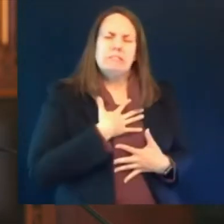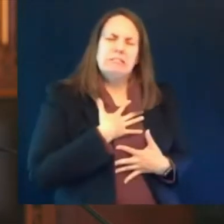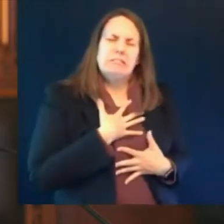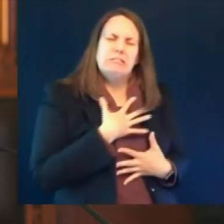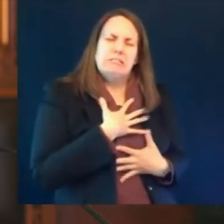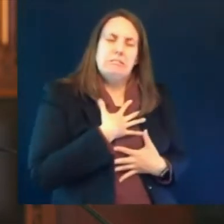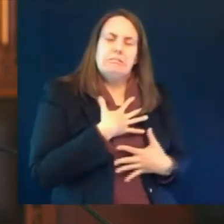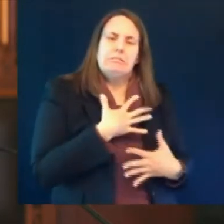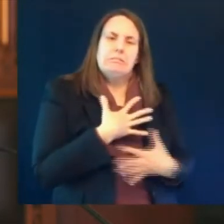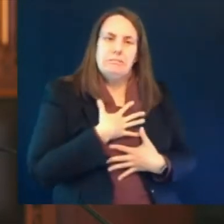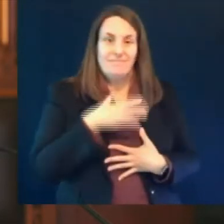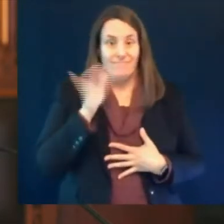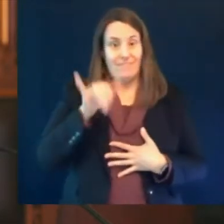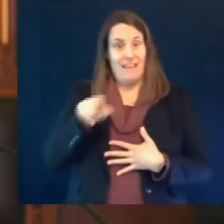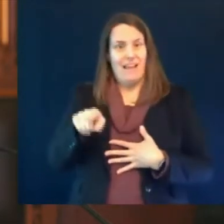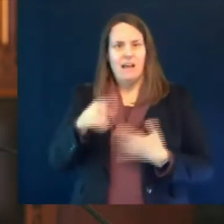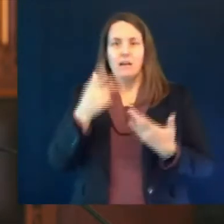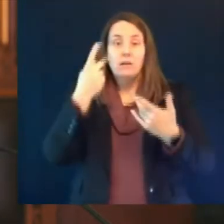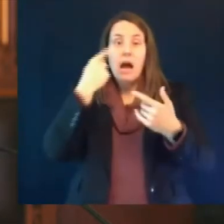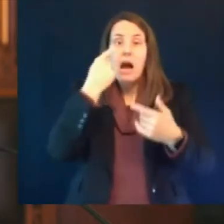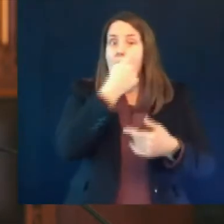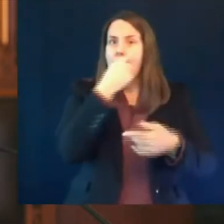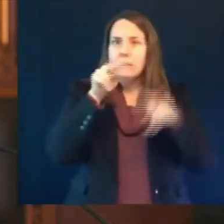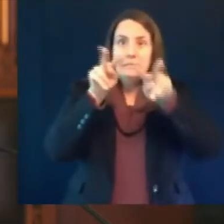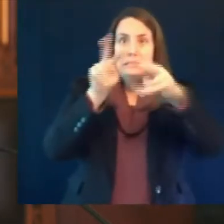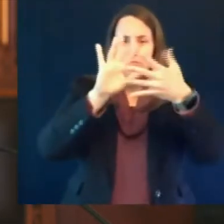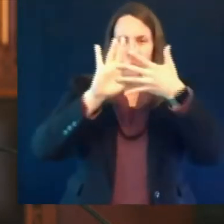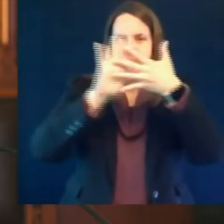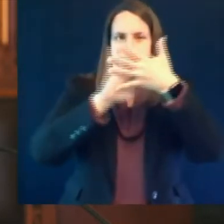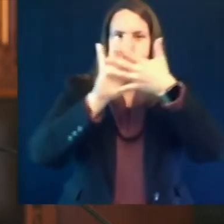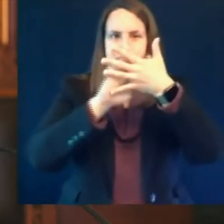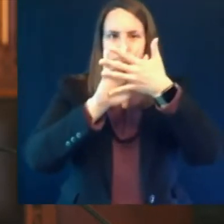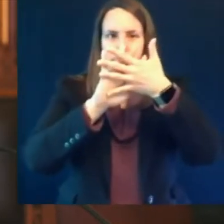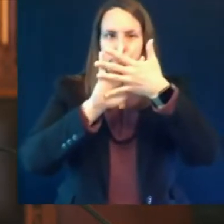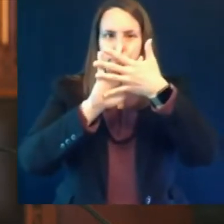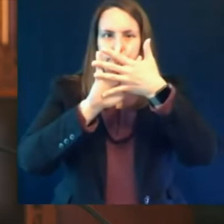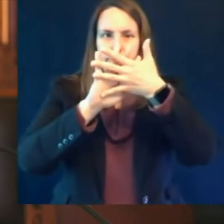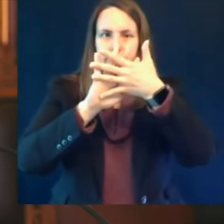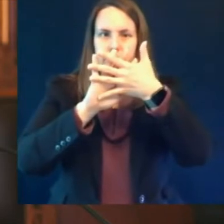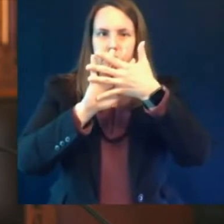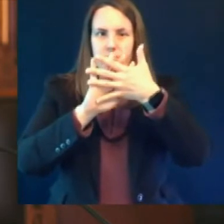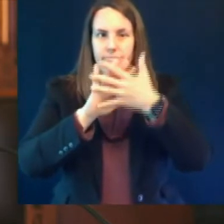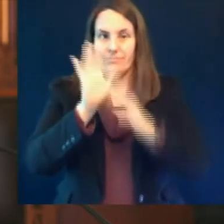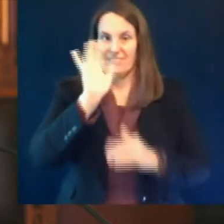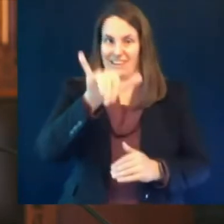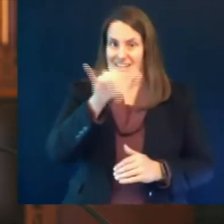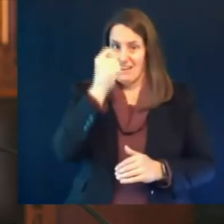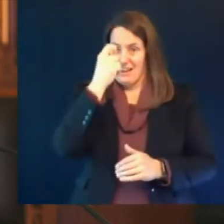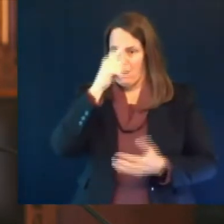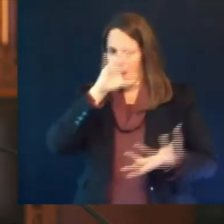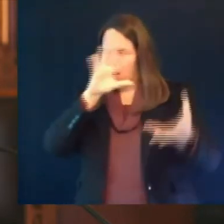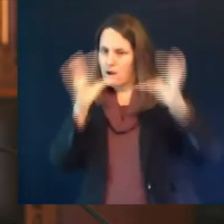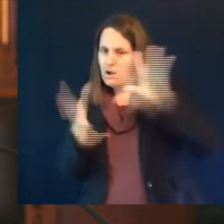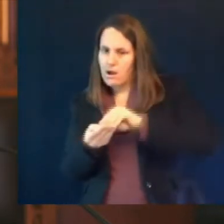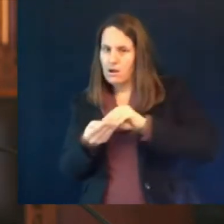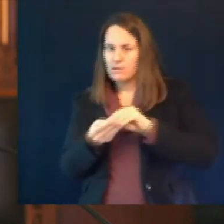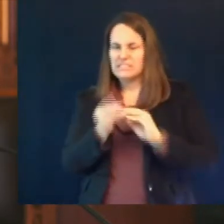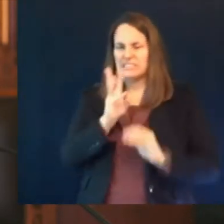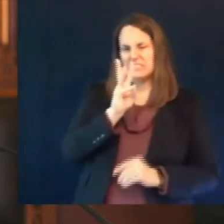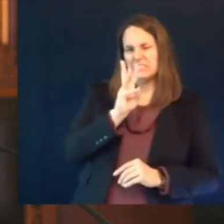experience if you experience experience these symptoms especially in that time frame please contact your health care provider